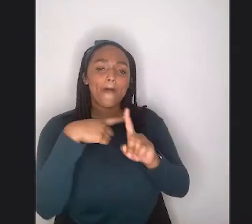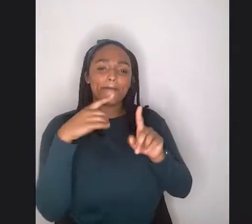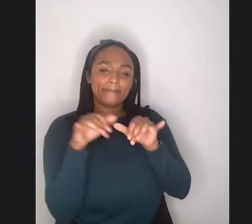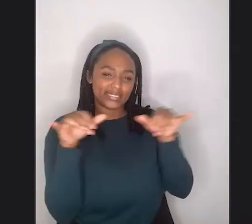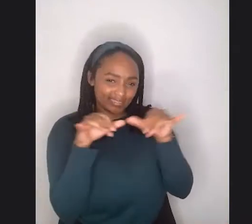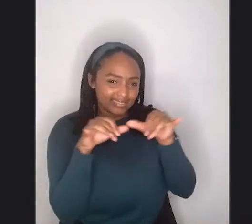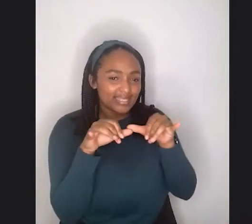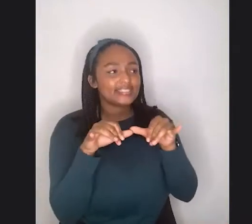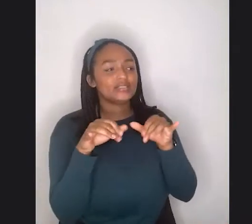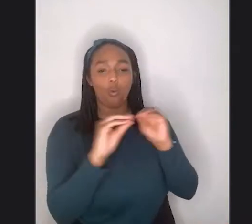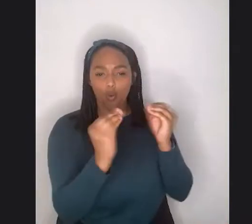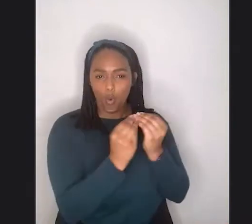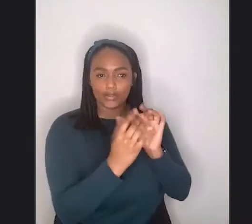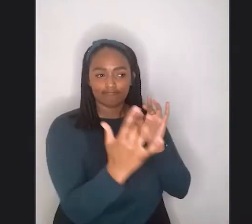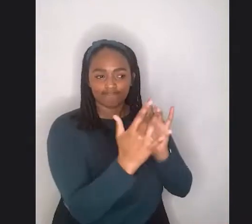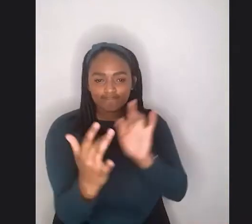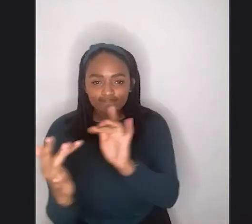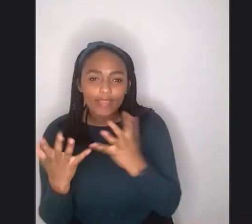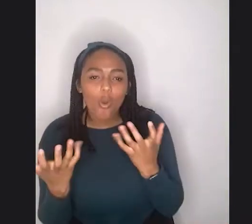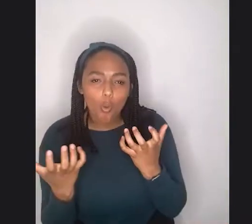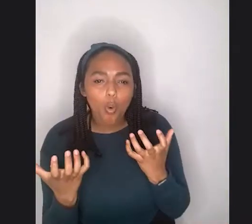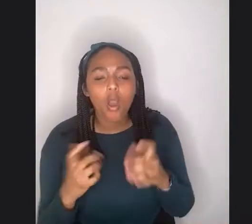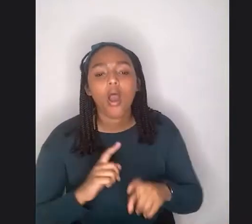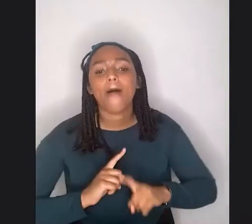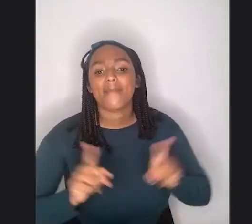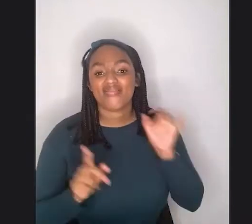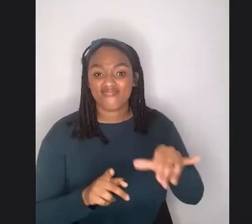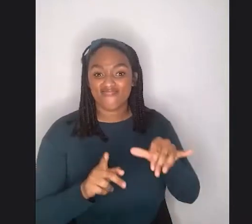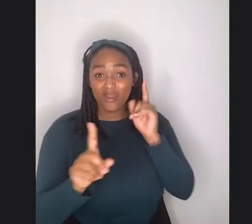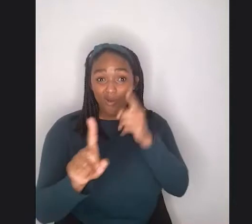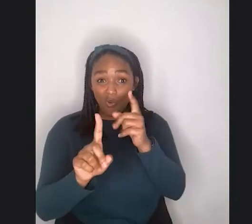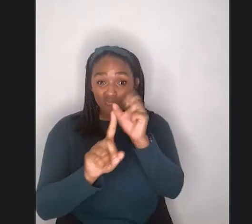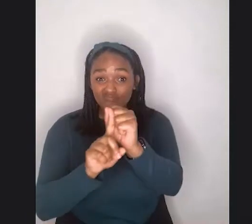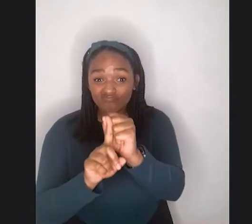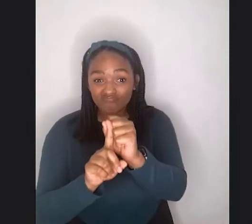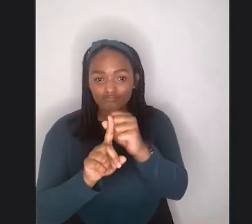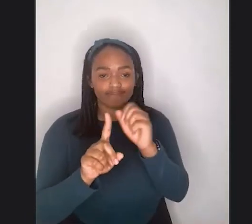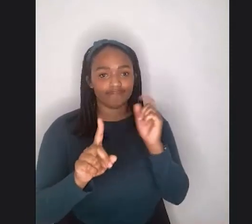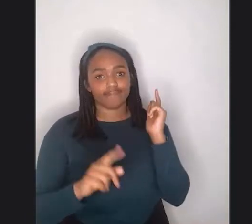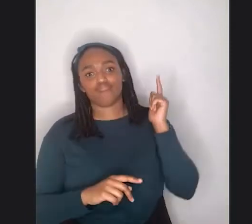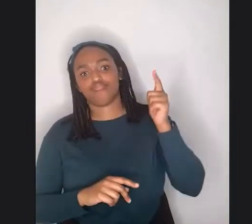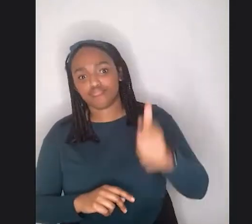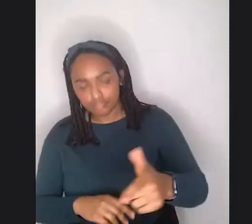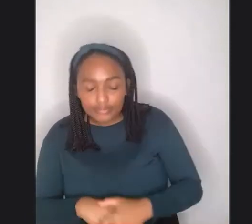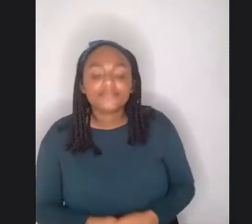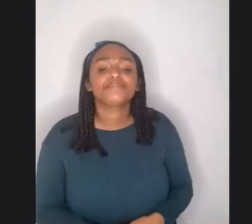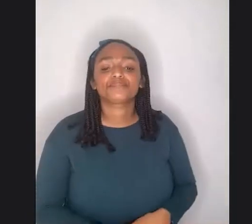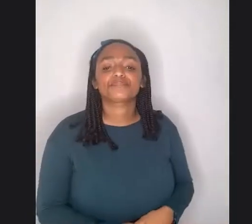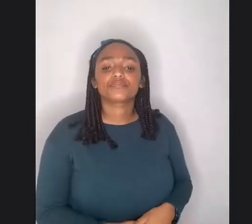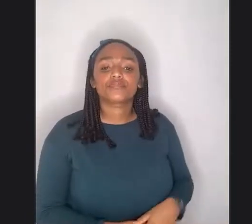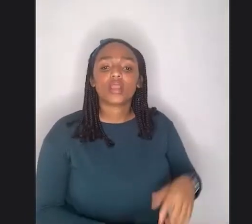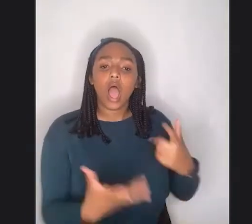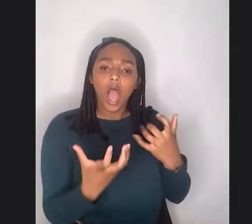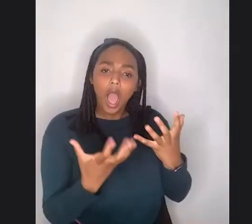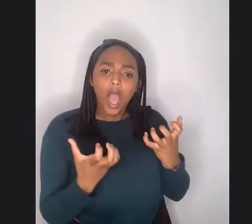really met until quite some time later. Um, and I think they had to build their base in India first